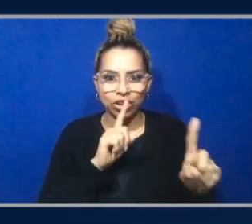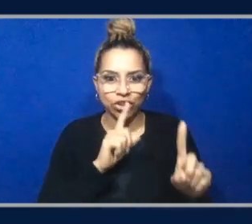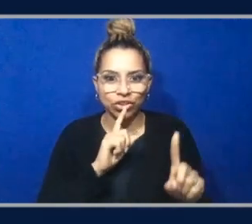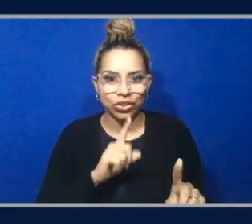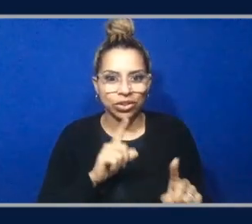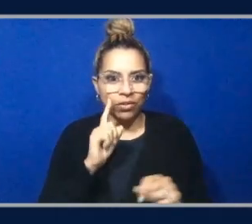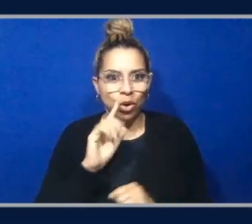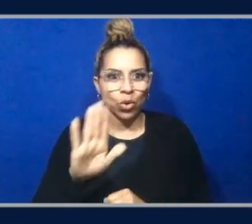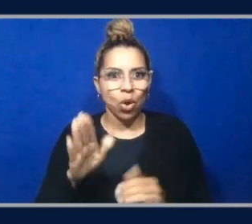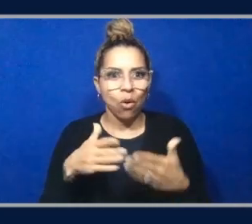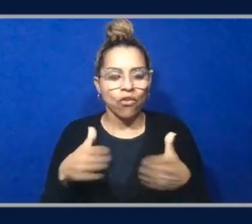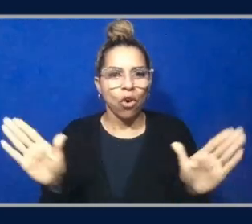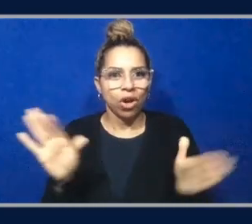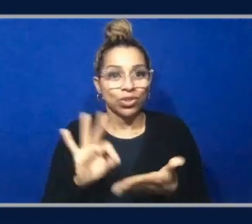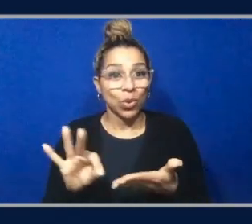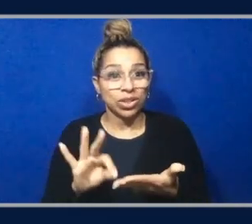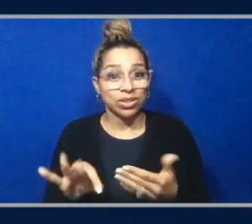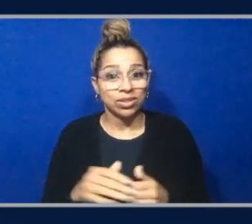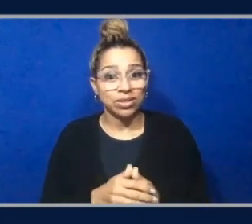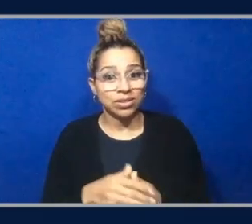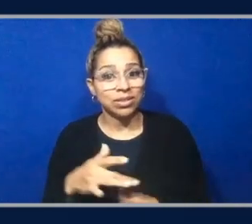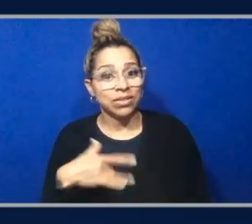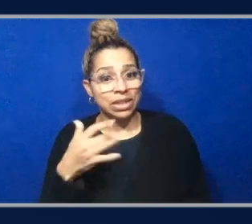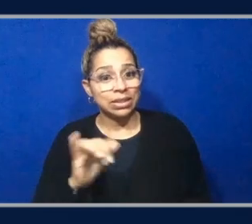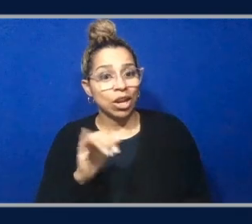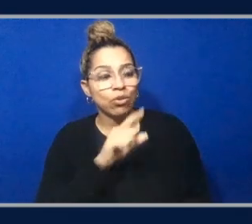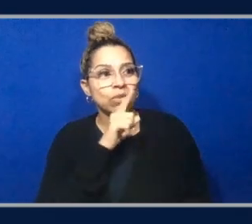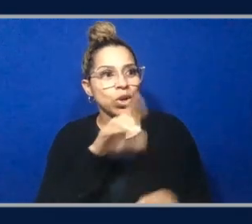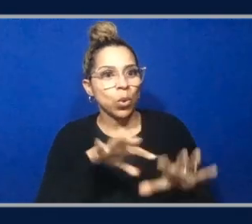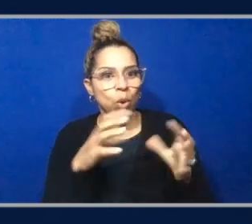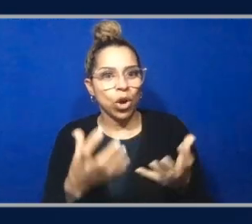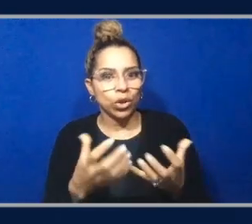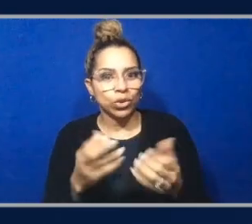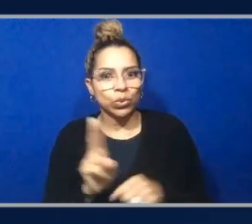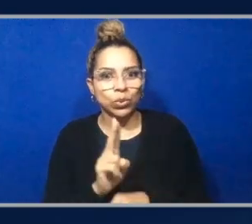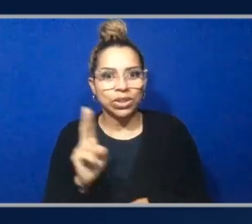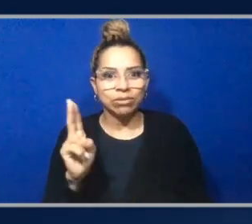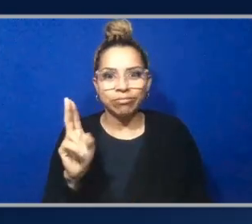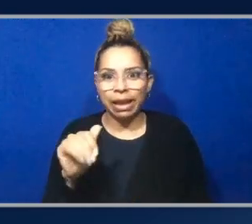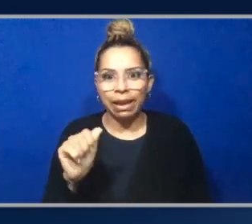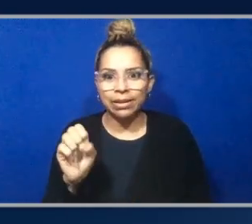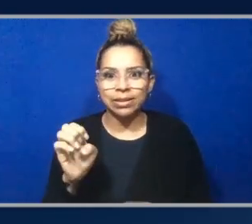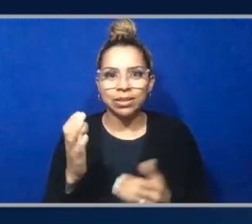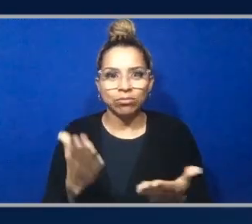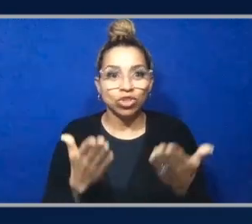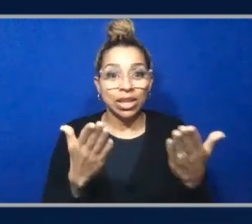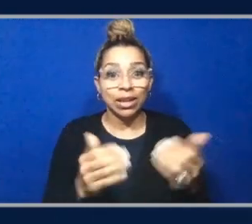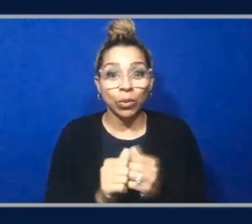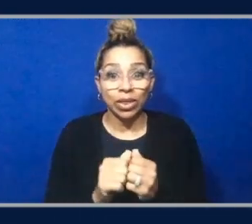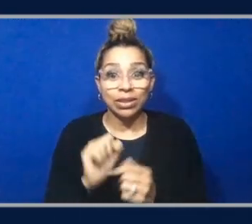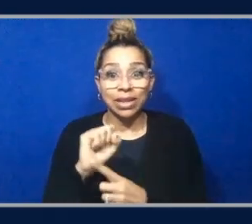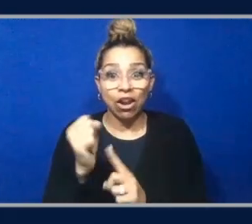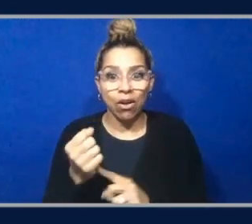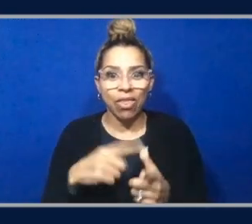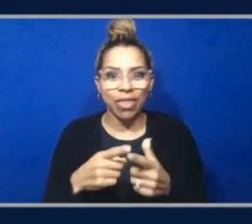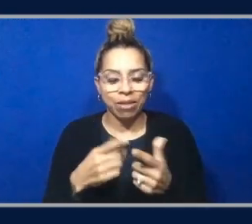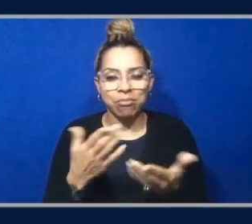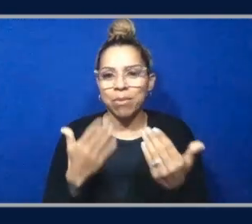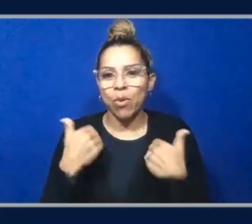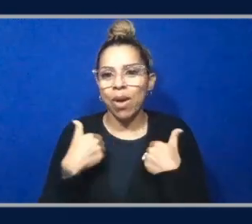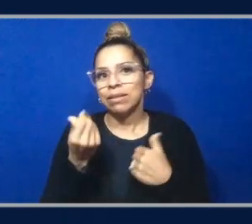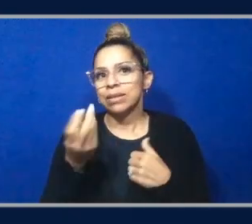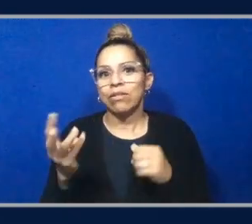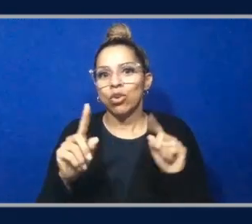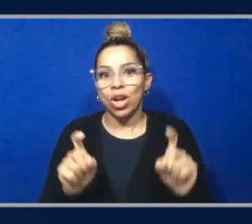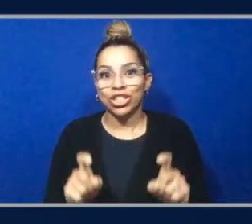feels like a real world use case. You're presented with a scenario. Then you have maybe several questions about a single case study. Exactly. I see your point